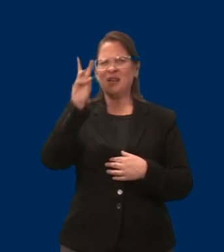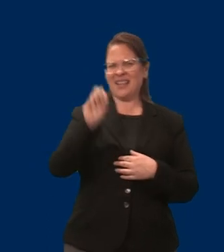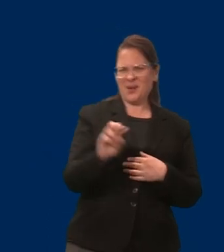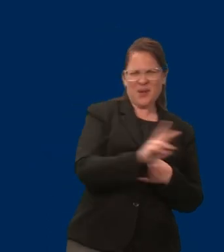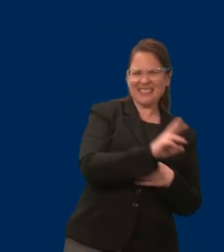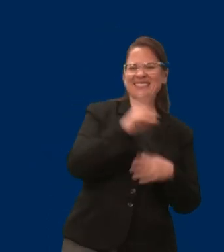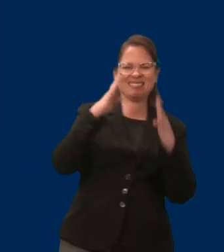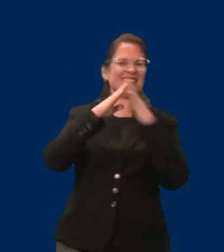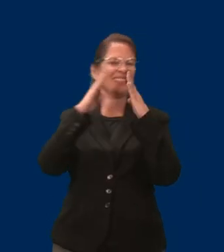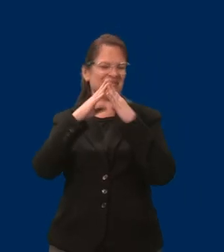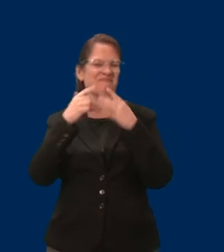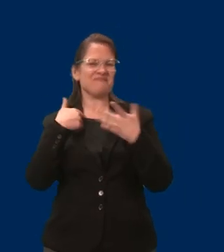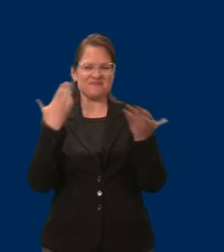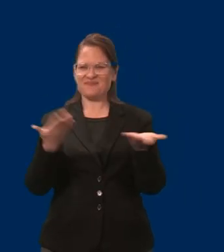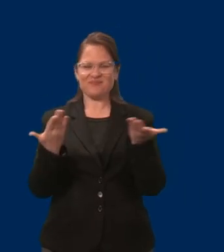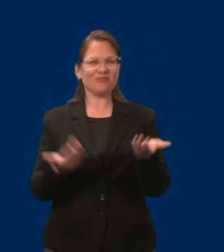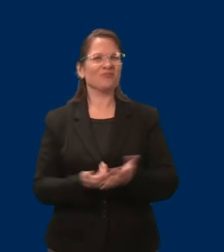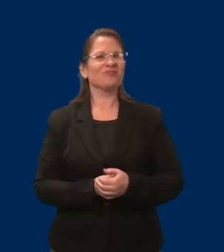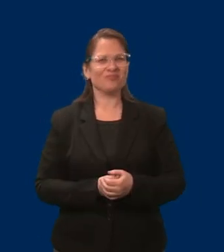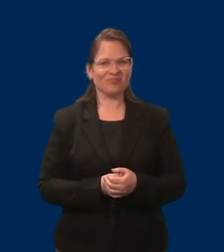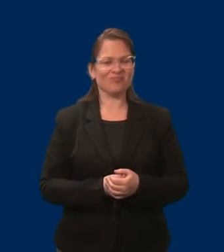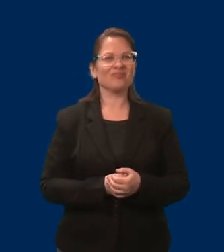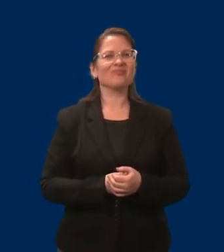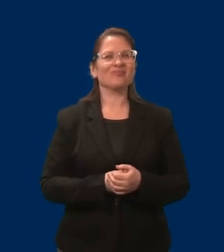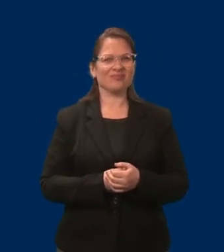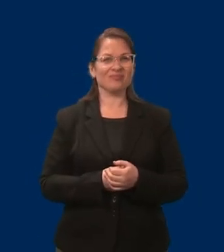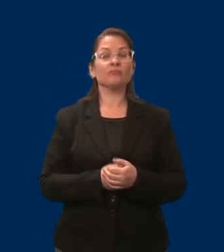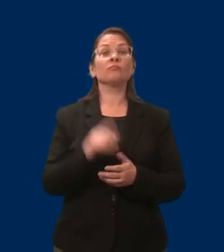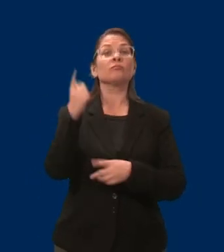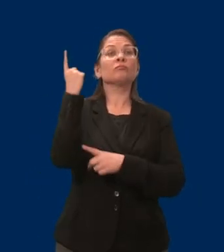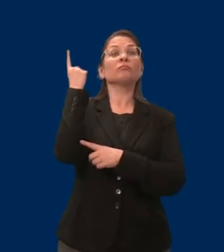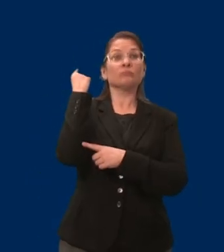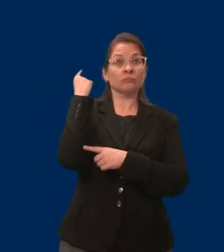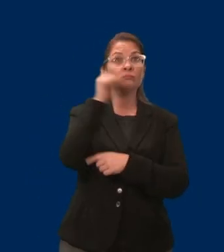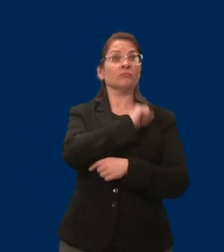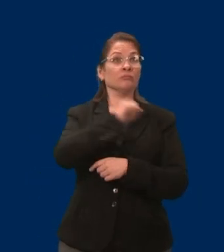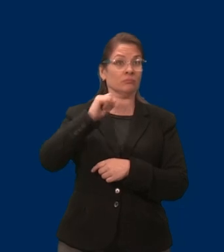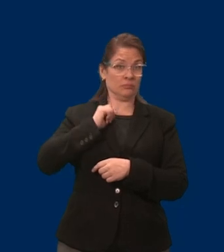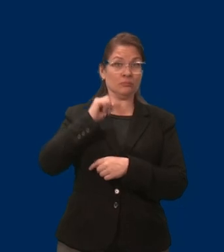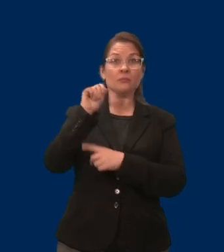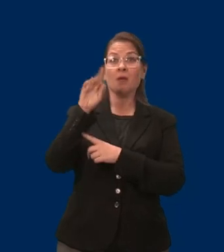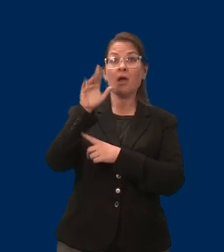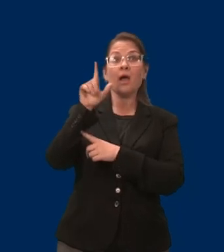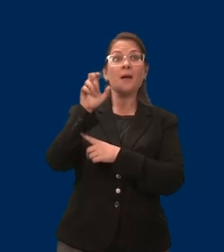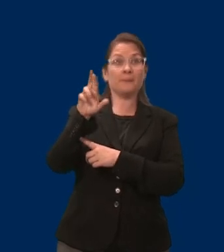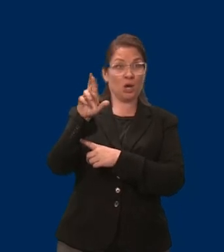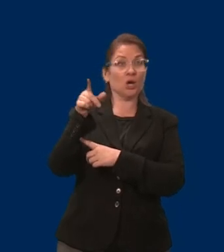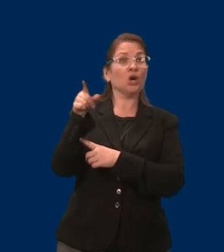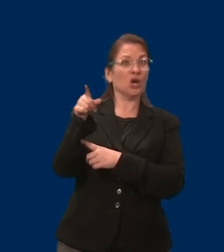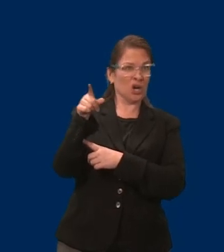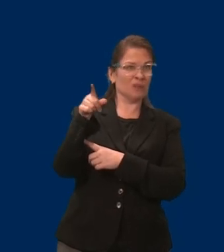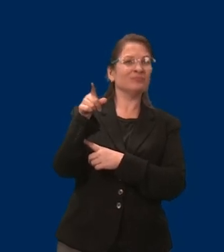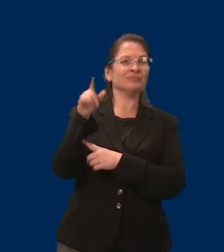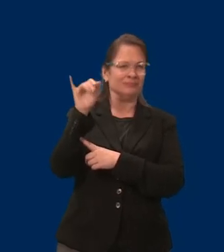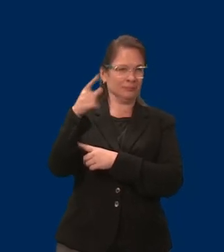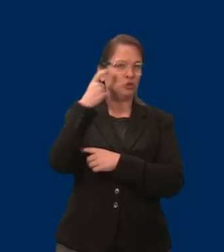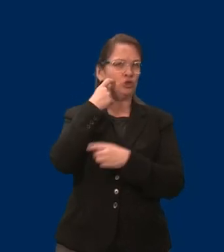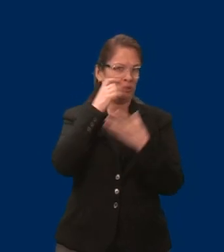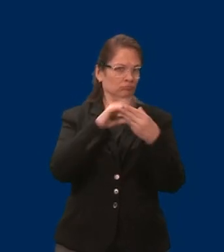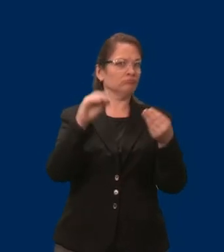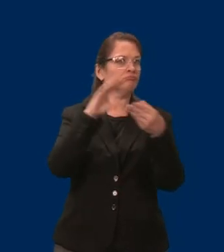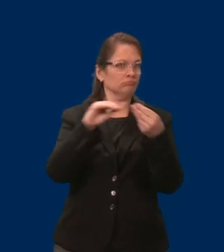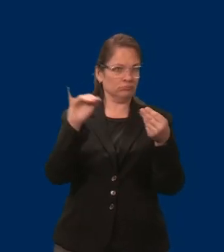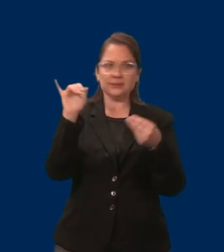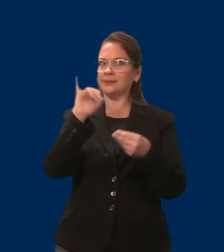last year, Senator Abeler, and you heard Carla Nelson talk about it just earlier on, just a few minutes